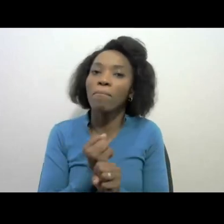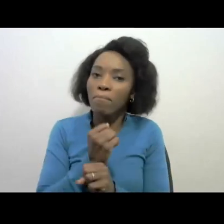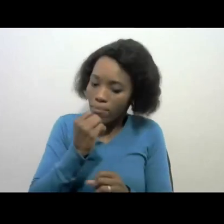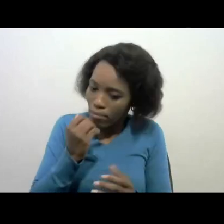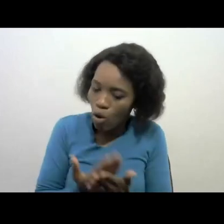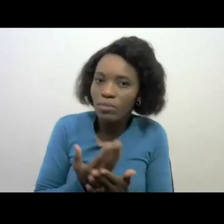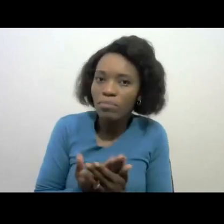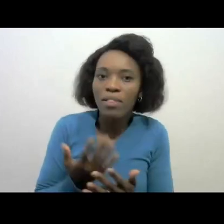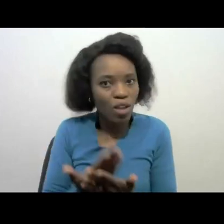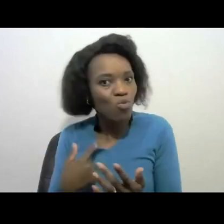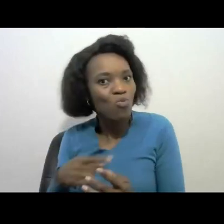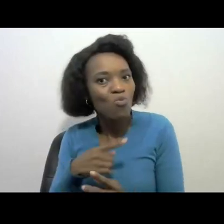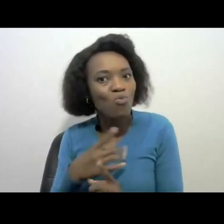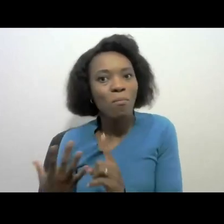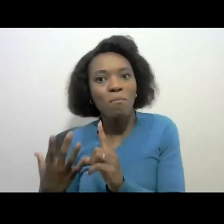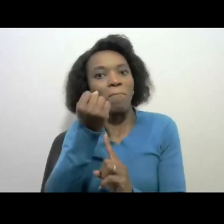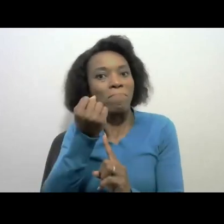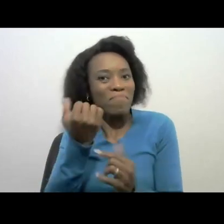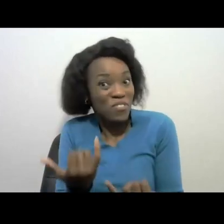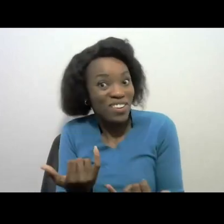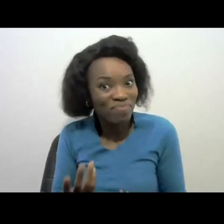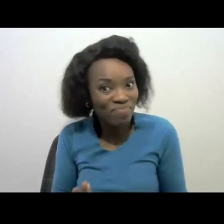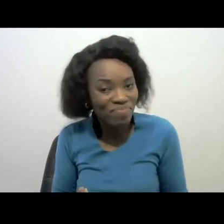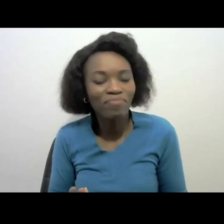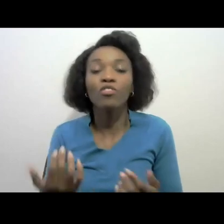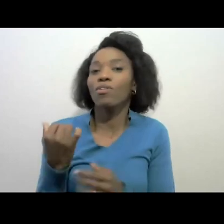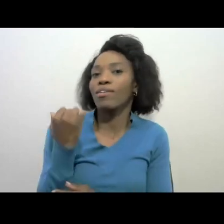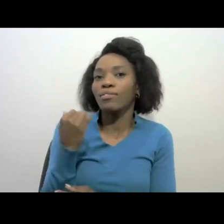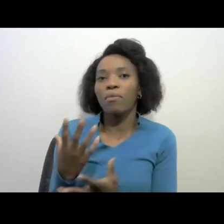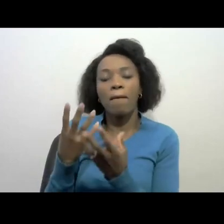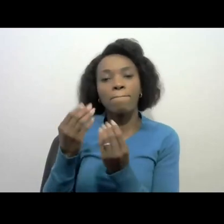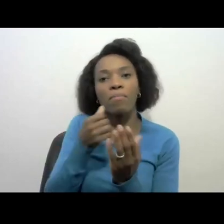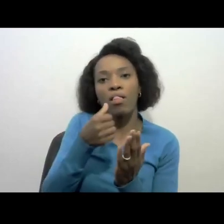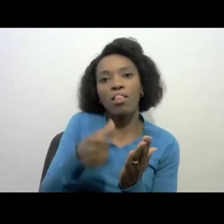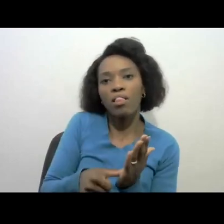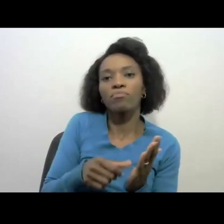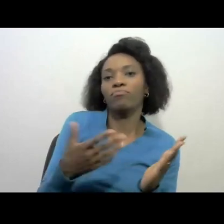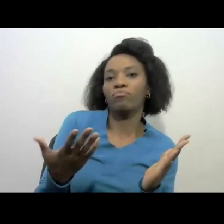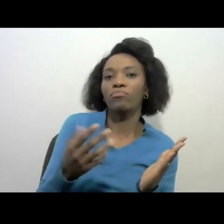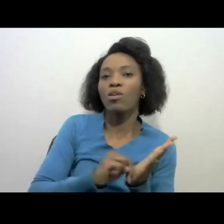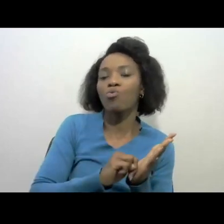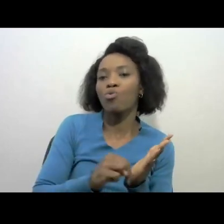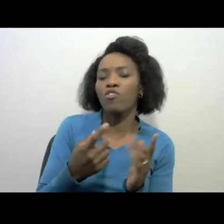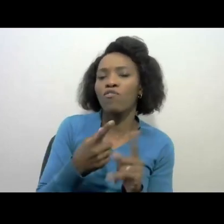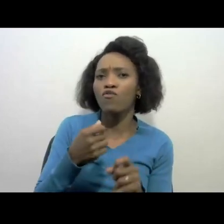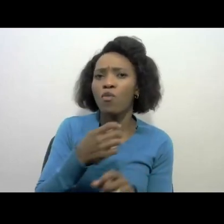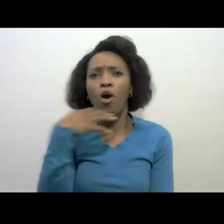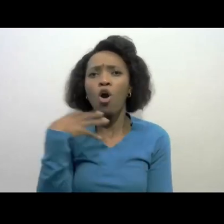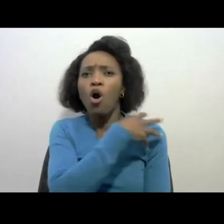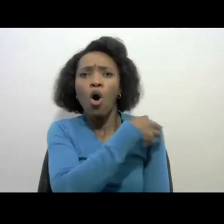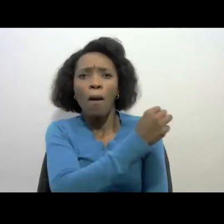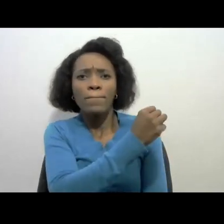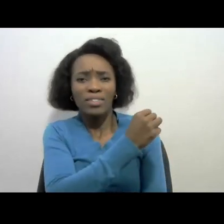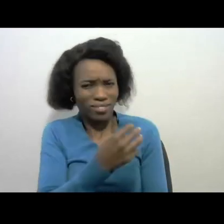achieve our objectives today. Yesterday, I received a note from the commissioner saying, hang on a second, is this not